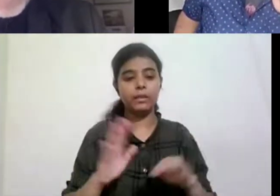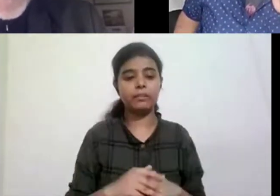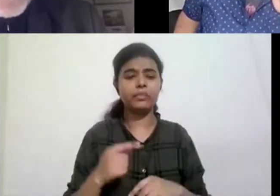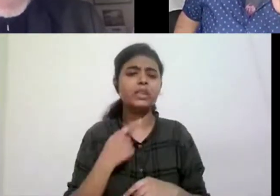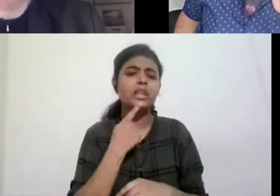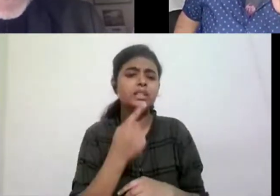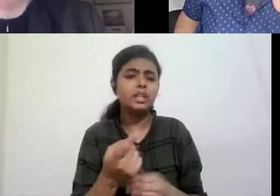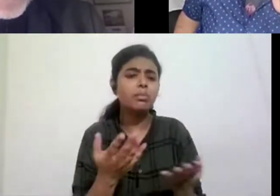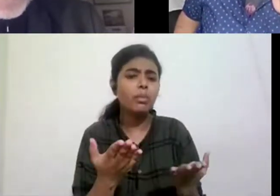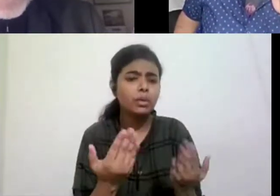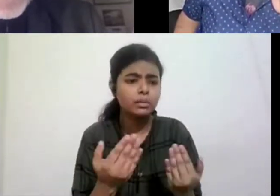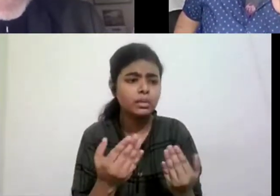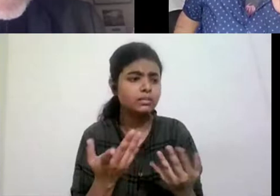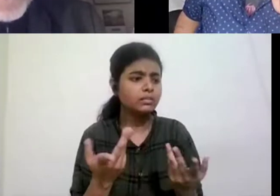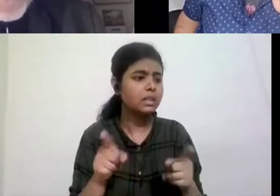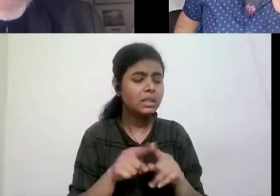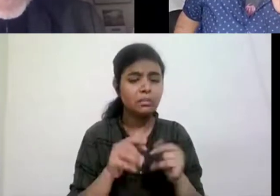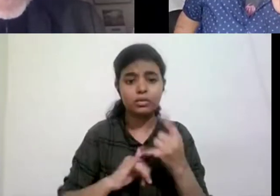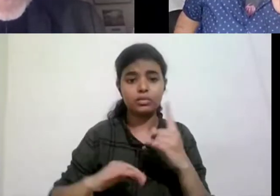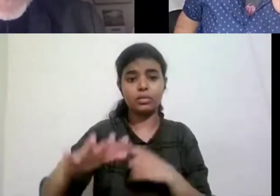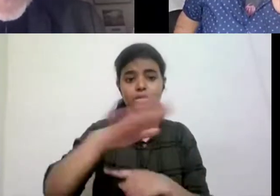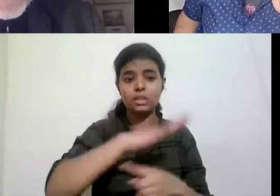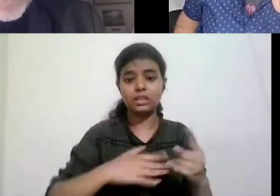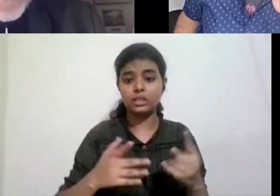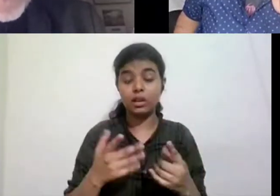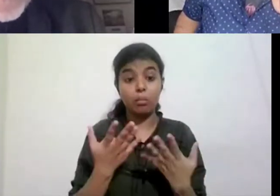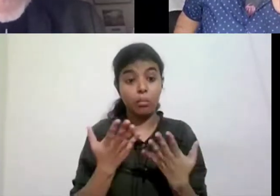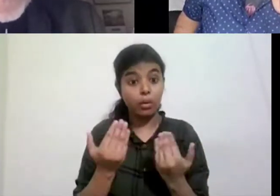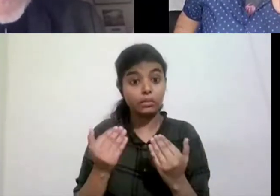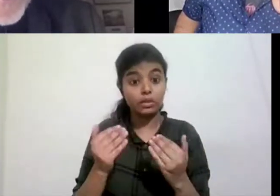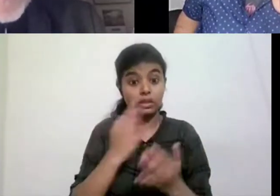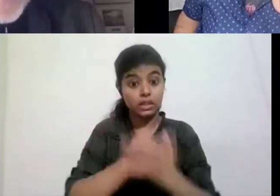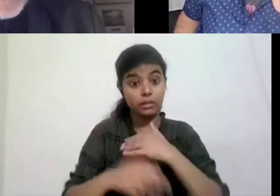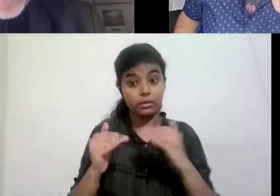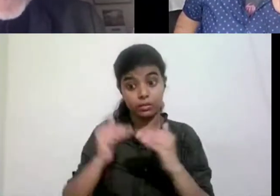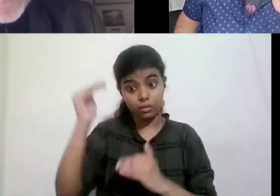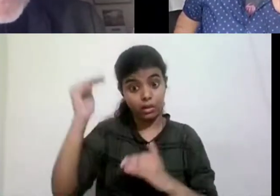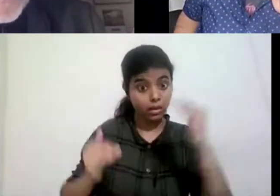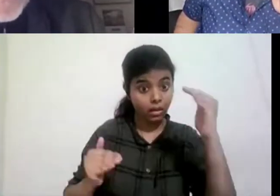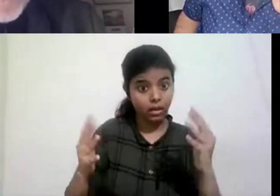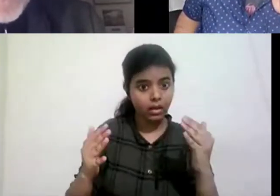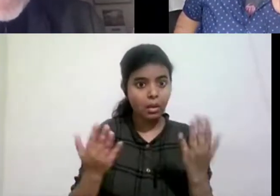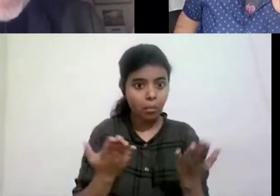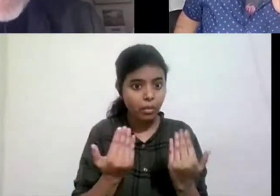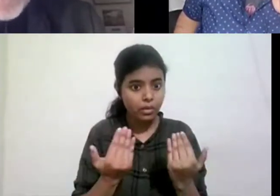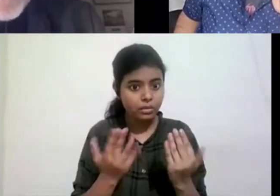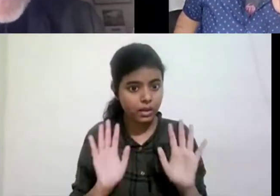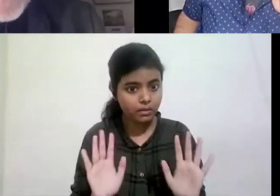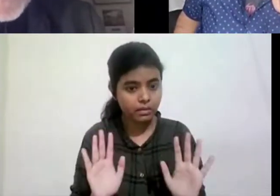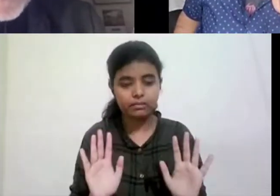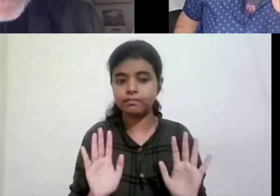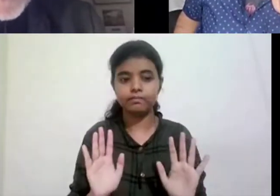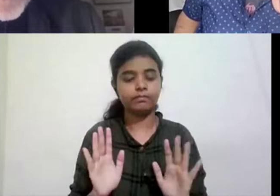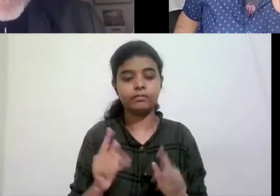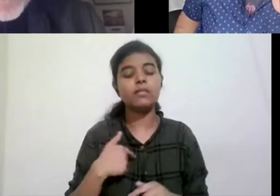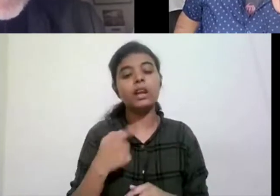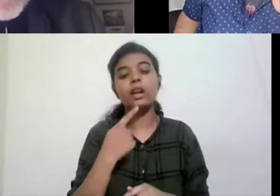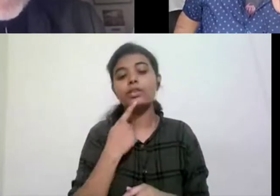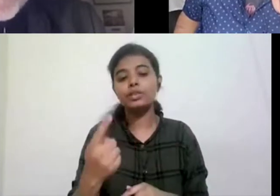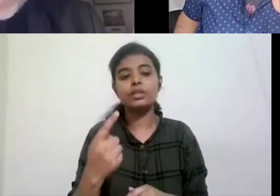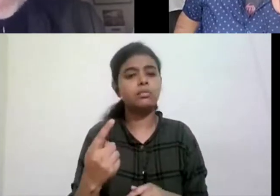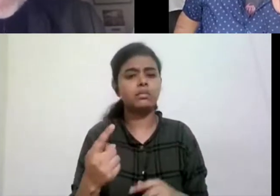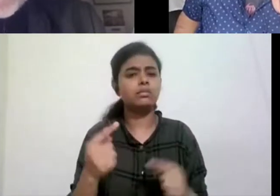that in an enlightened society, there would be no more discrimination against people with disabilities as possible to say that, but I'd like to see a stronger